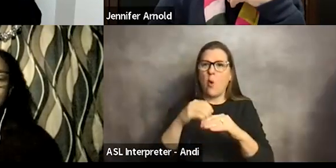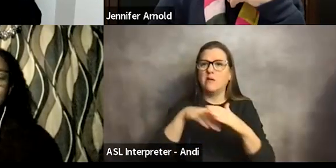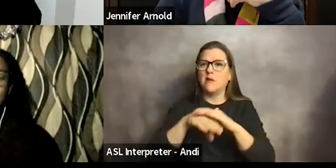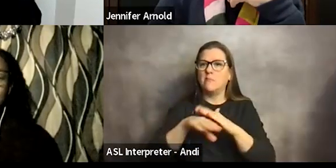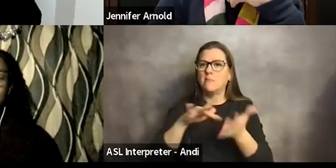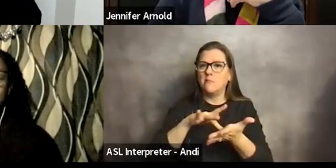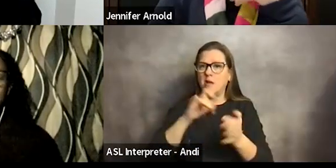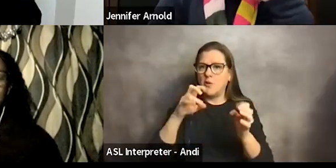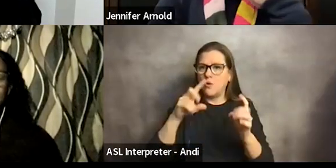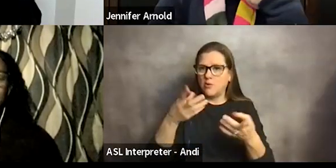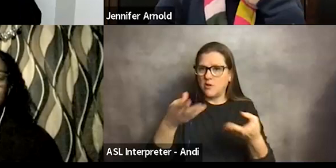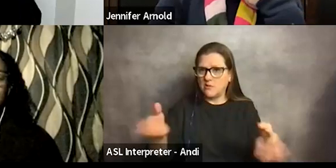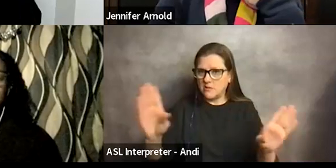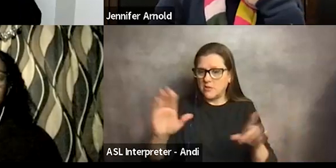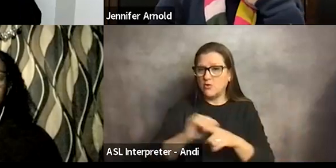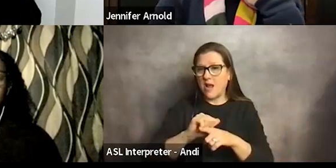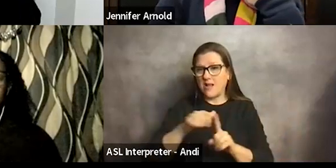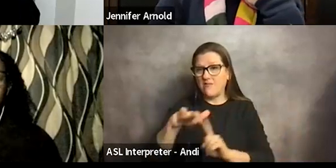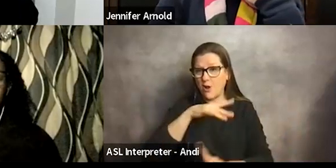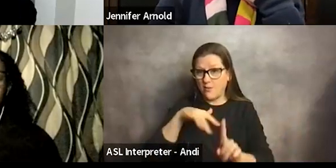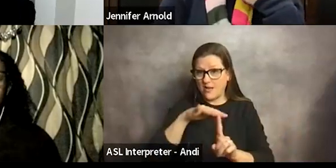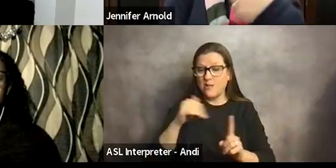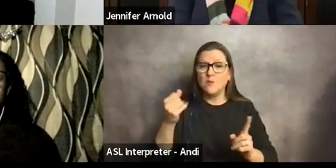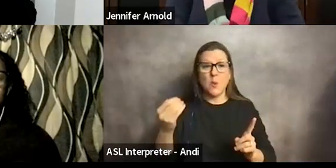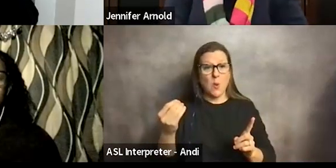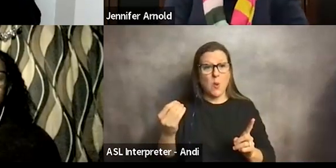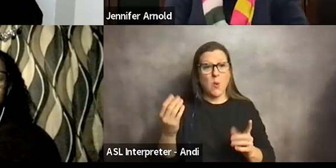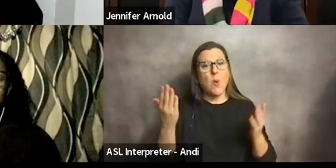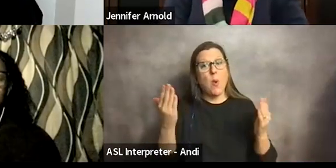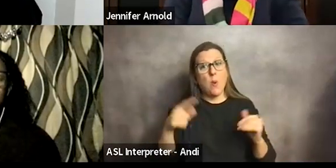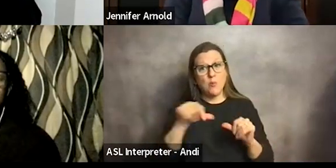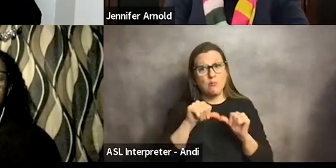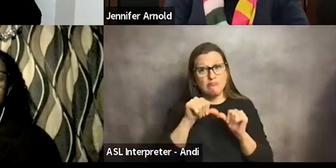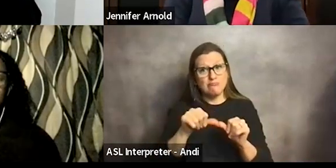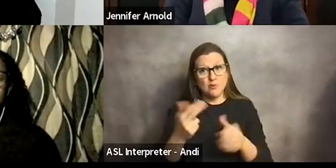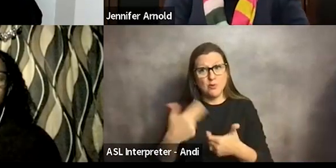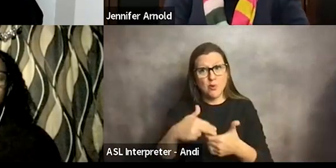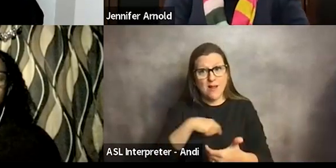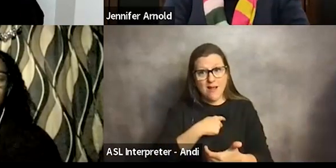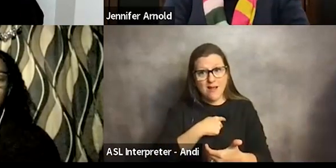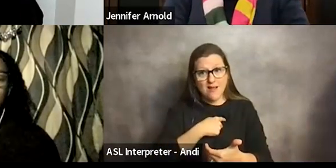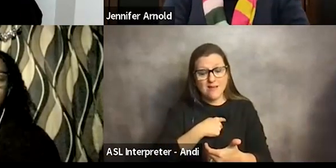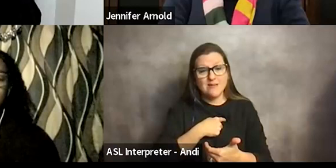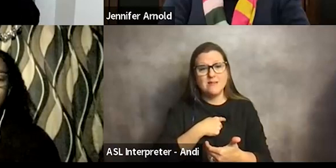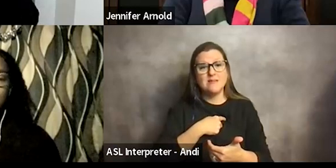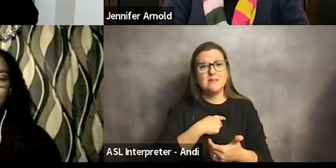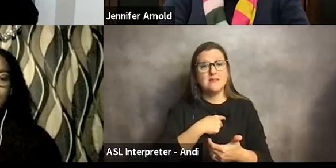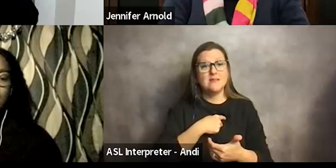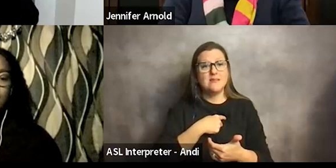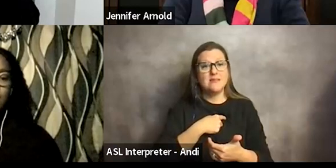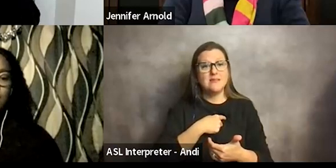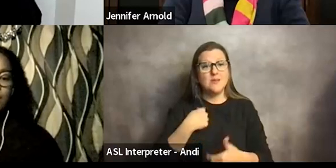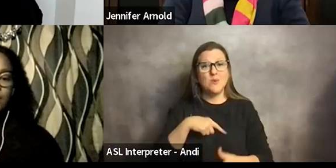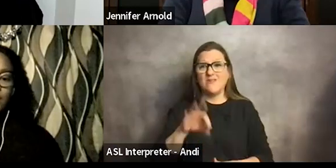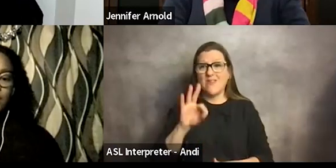education and training environment. So we hope you'll continue to join us. We have, we found